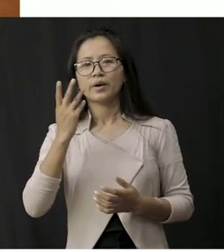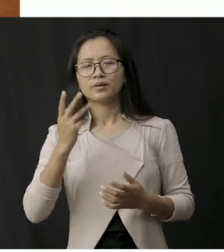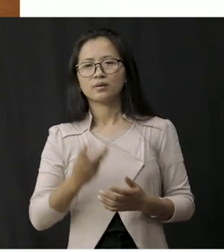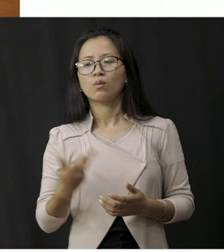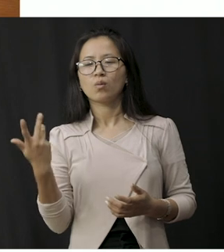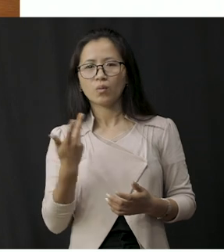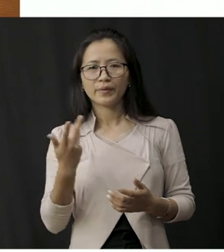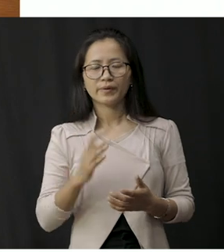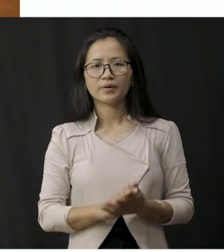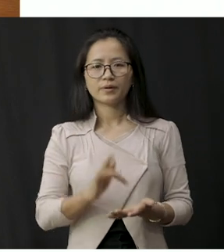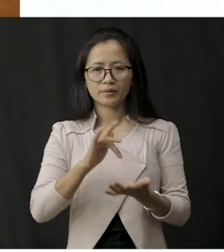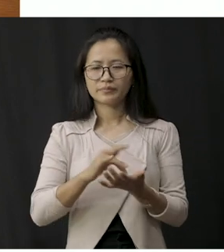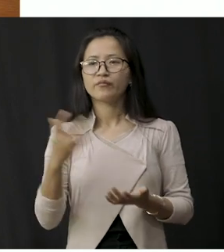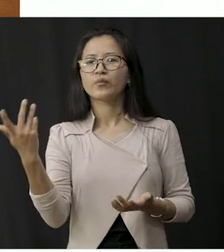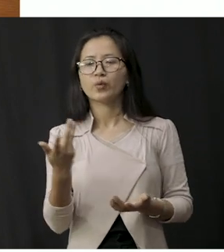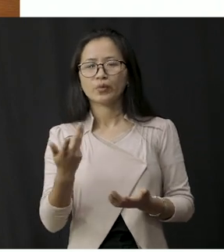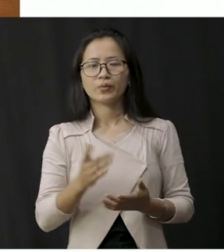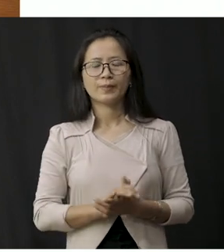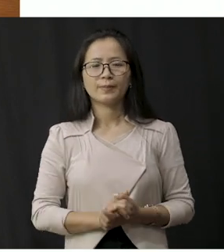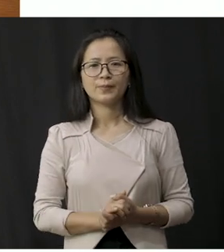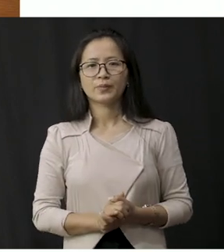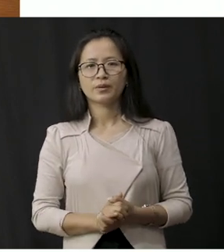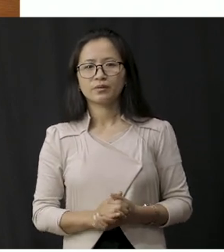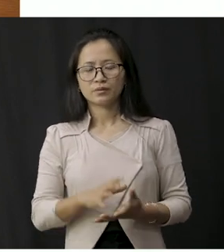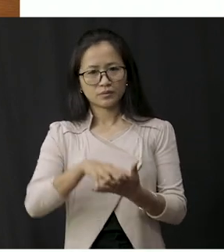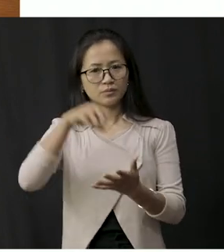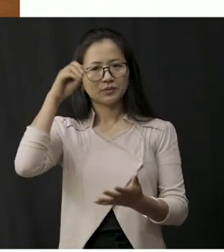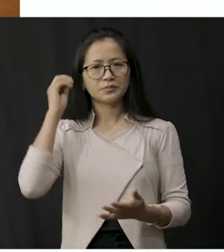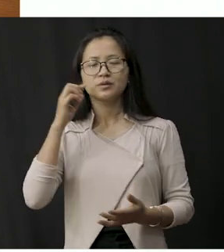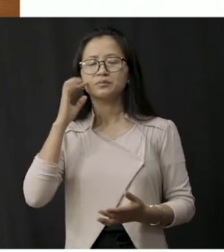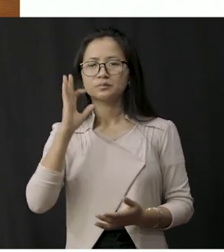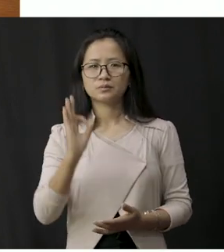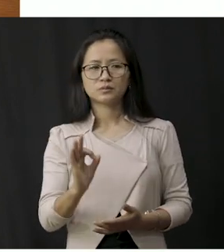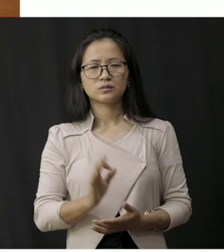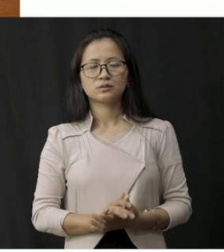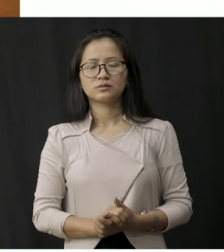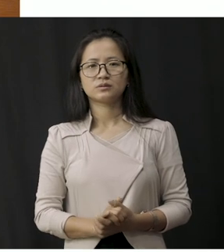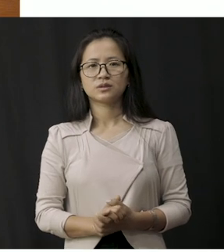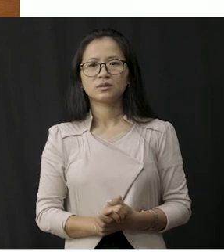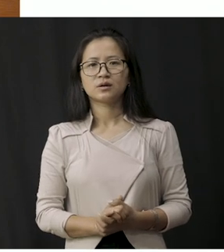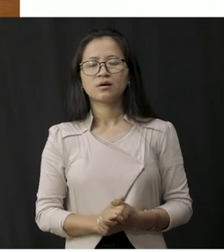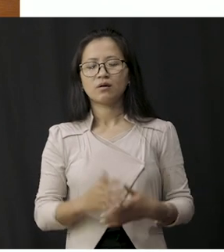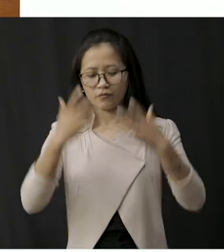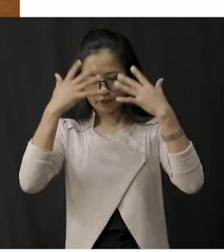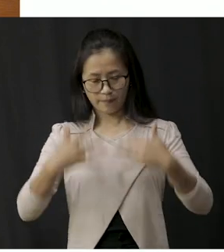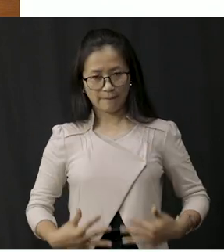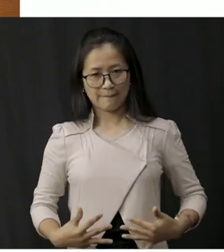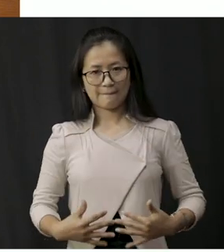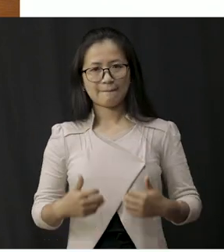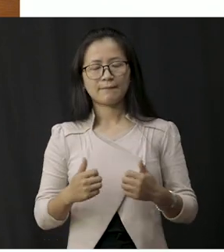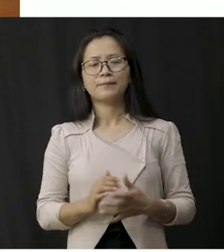when why and where and students we have also learned the importance of our health